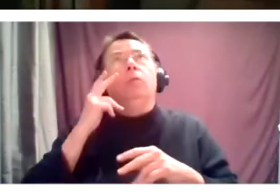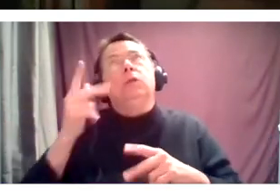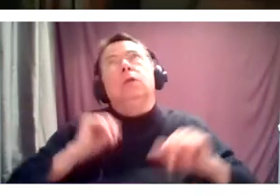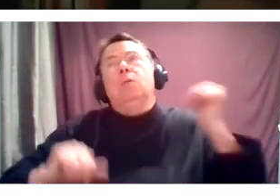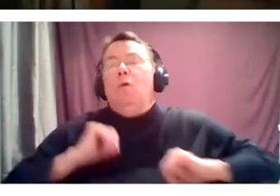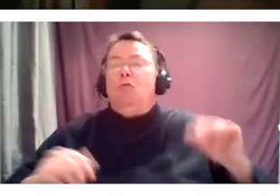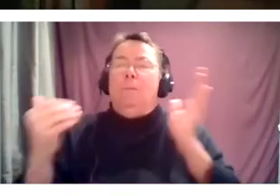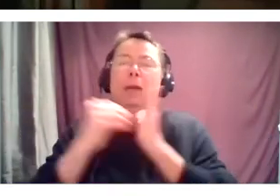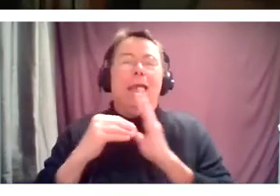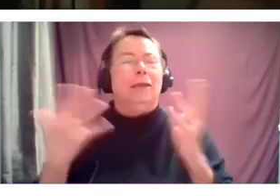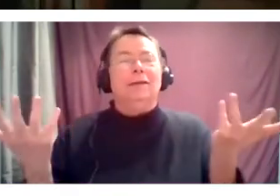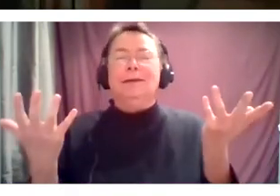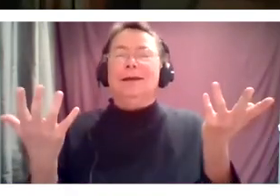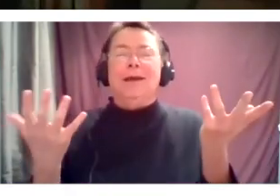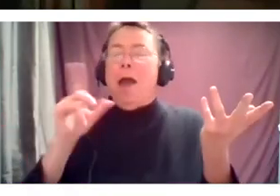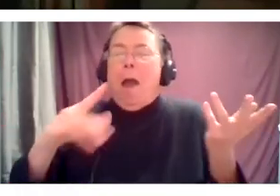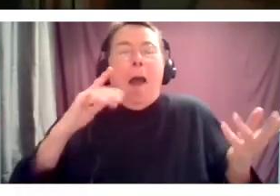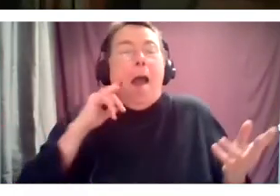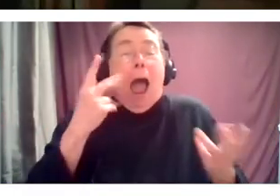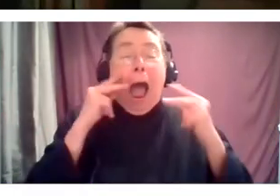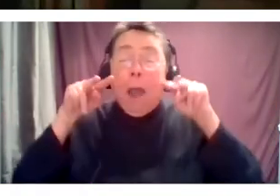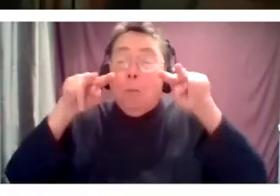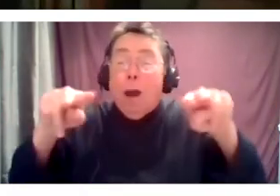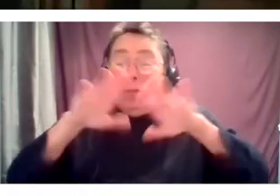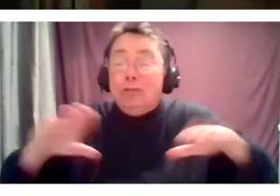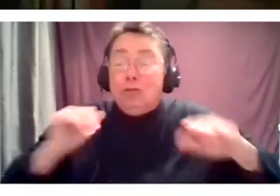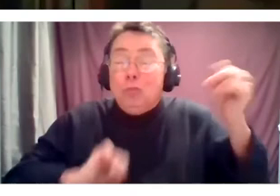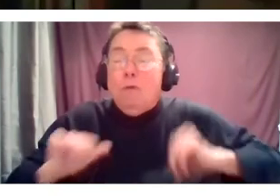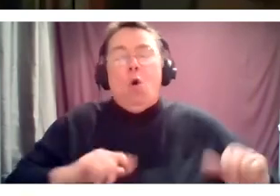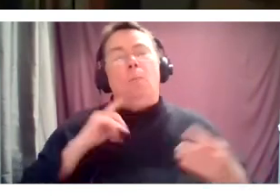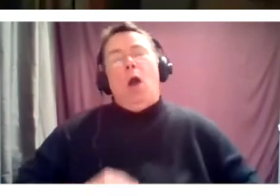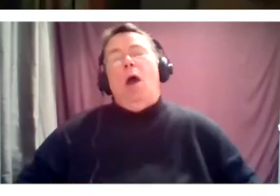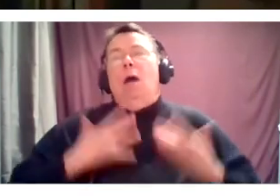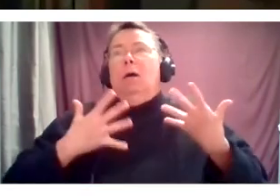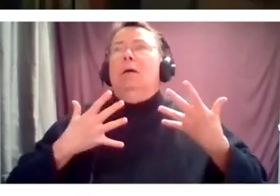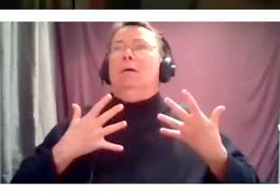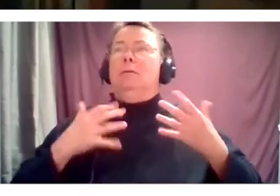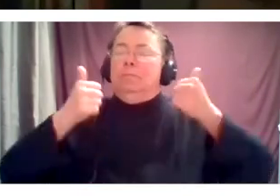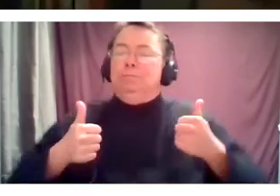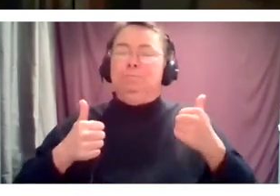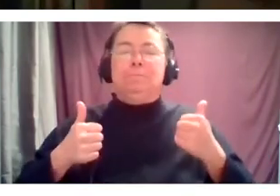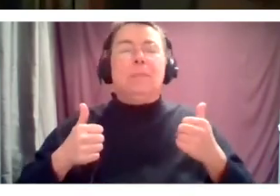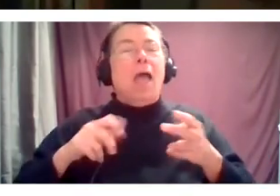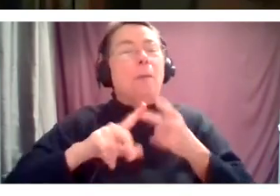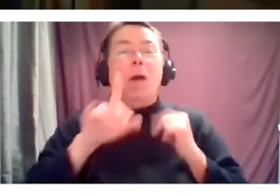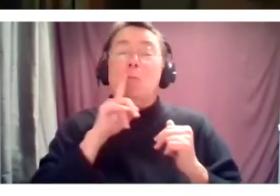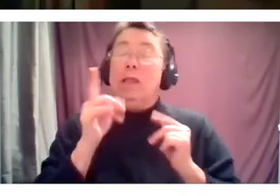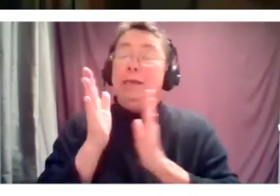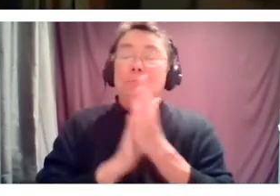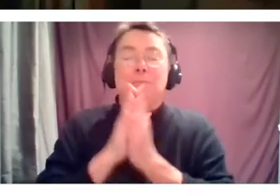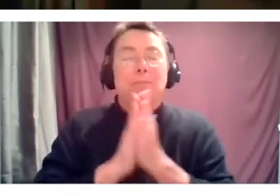kind of makes my heart feel better than that. But I also really can't wait to see in person